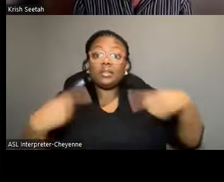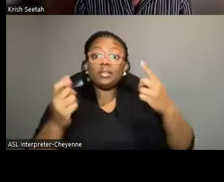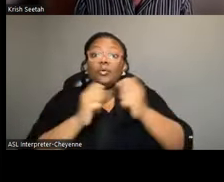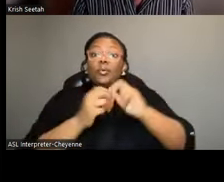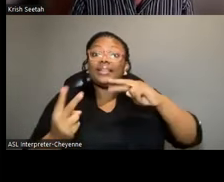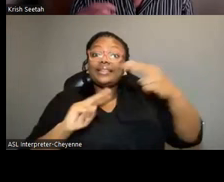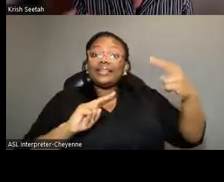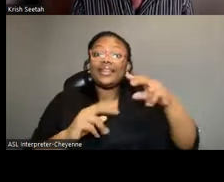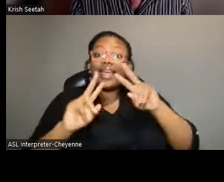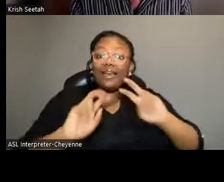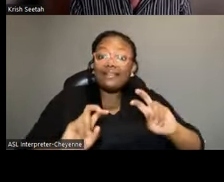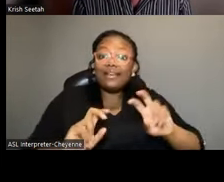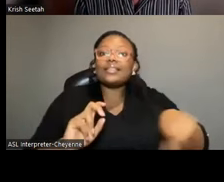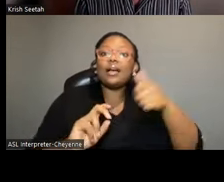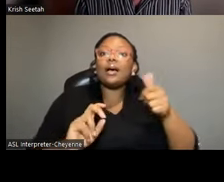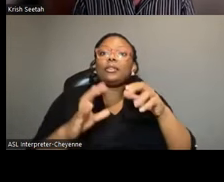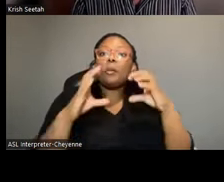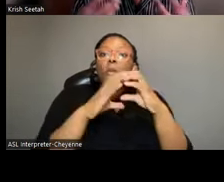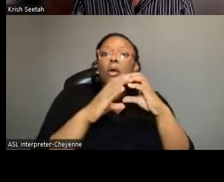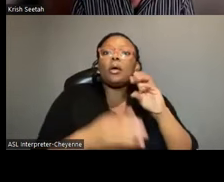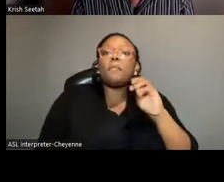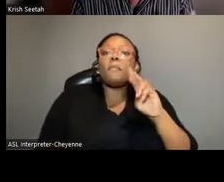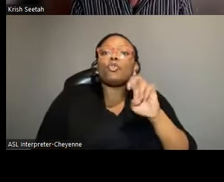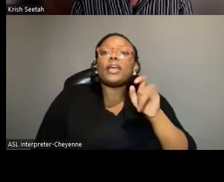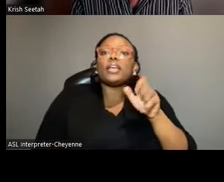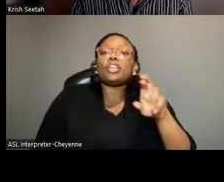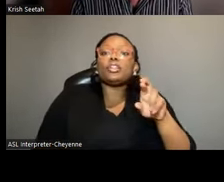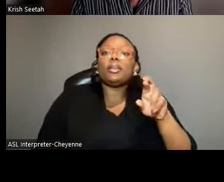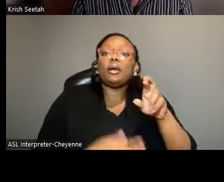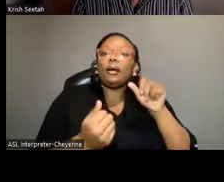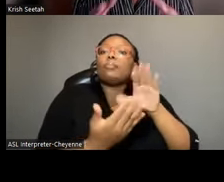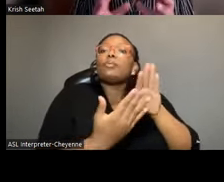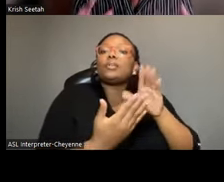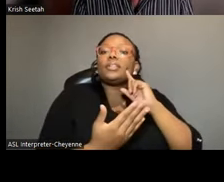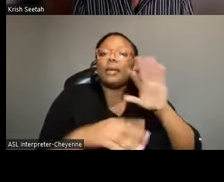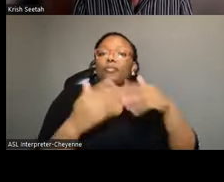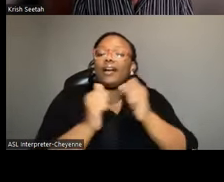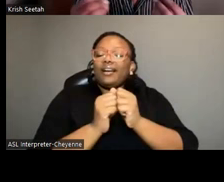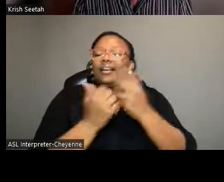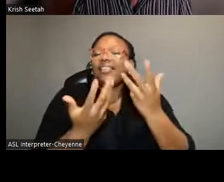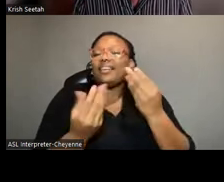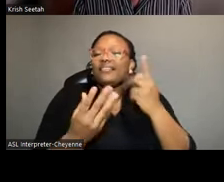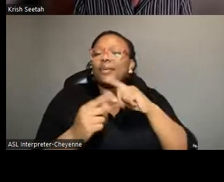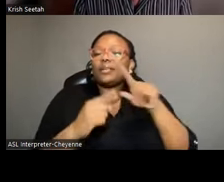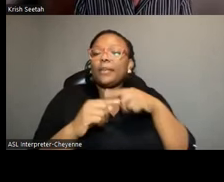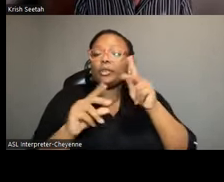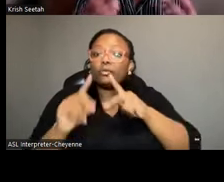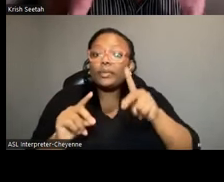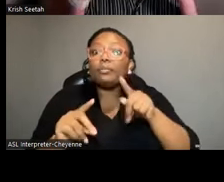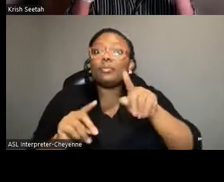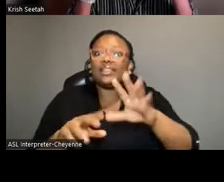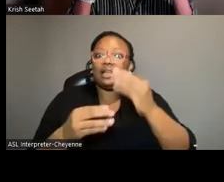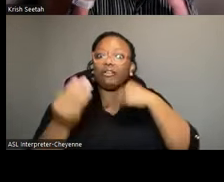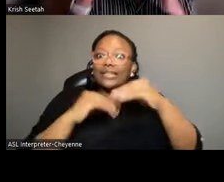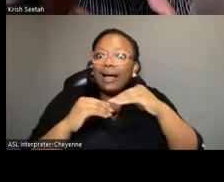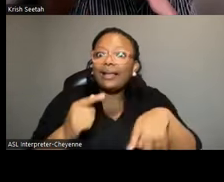analysis and other molecular techniques that are providing a lot of information from us about the individual's diet, etc, etc. And